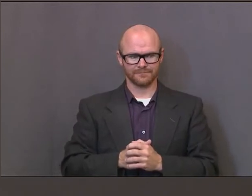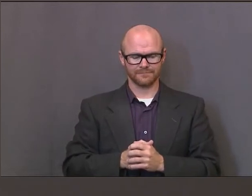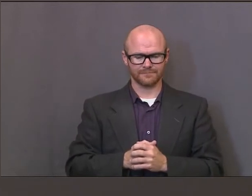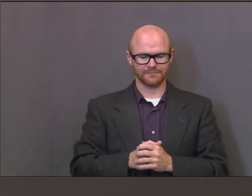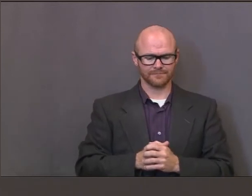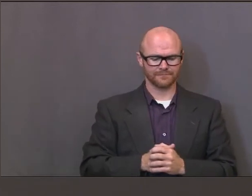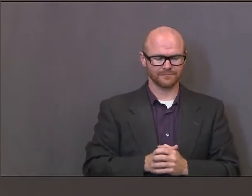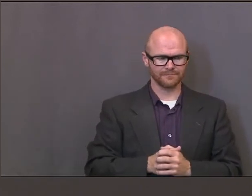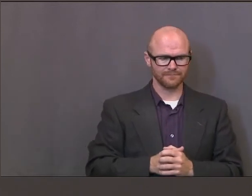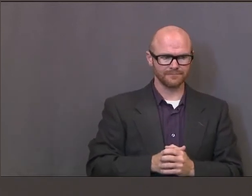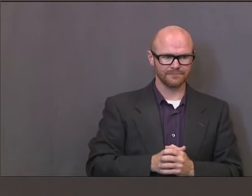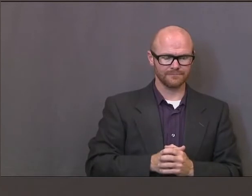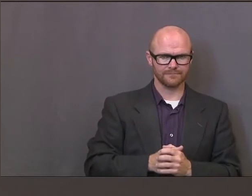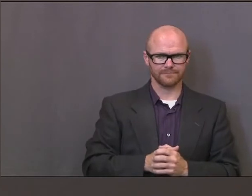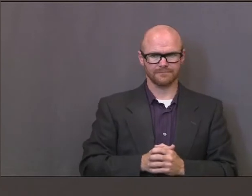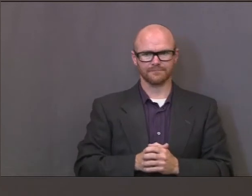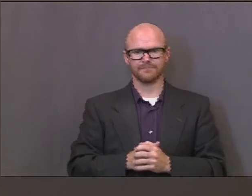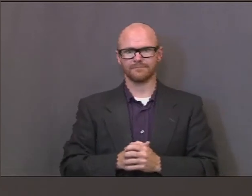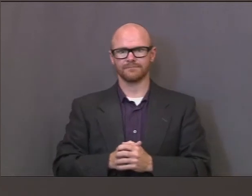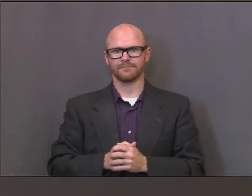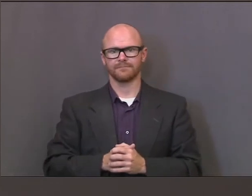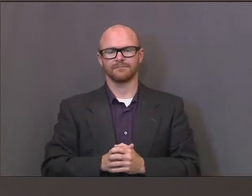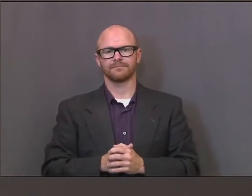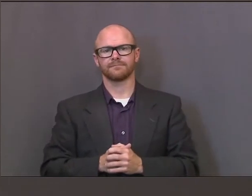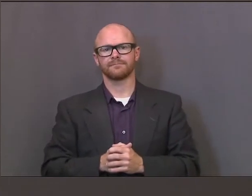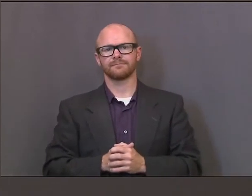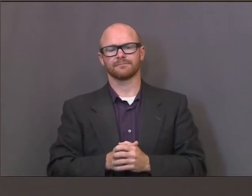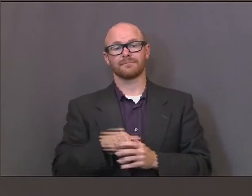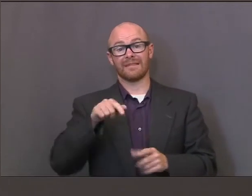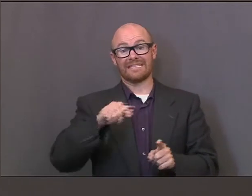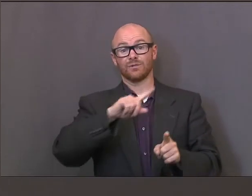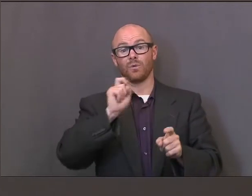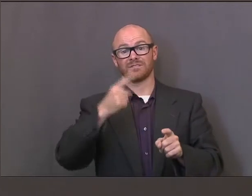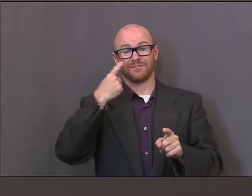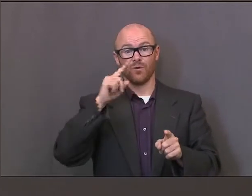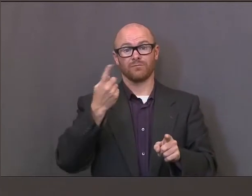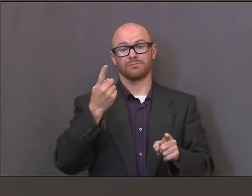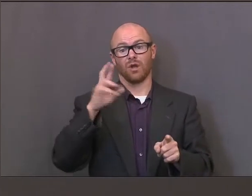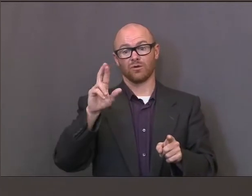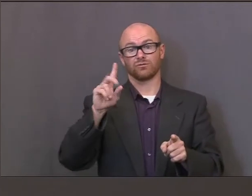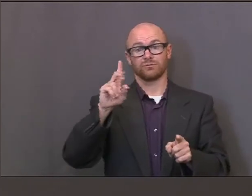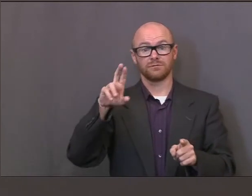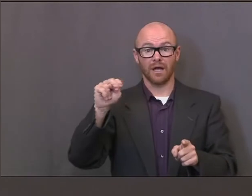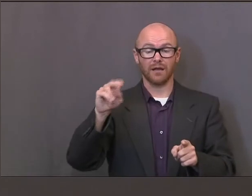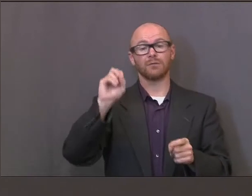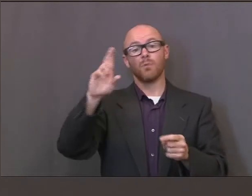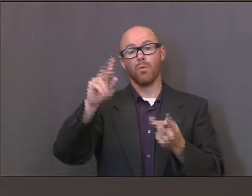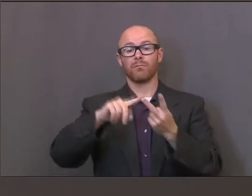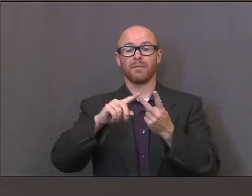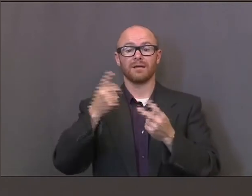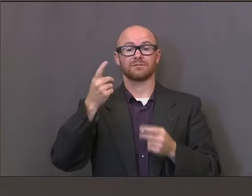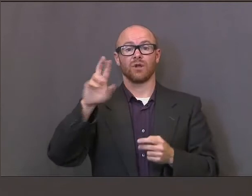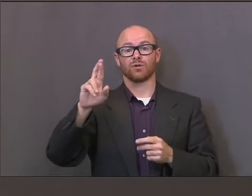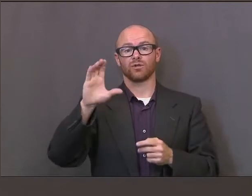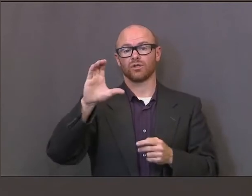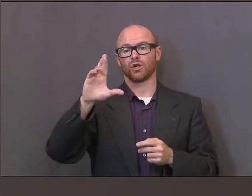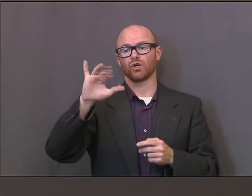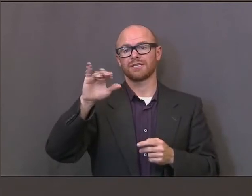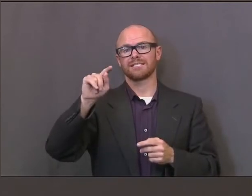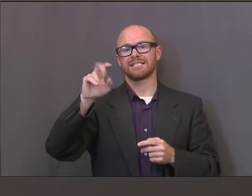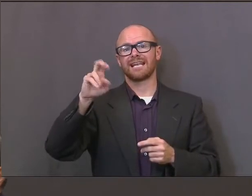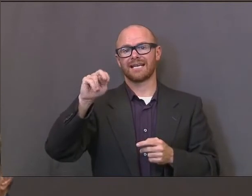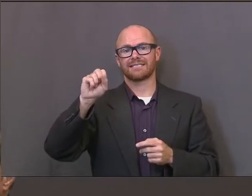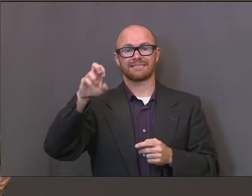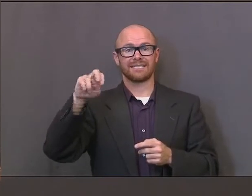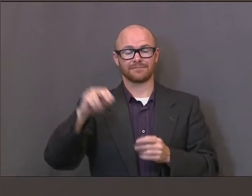Good morning, Governor and Dr. Dunn. This is actually a question for Dr. Dunn and for Dr. Christensen. Two-part thing. Dr. Dunn, you said